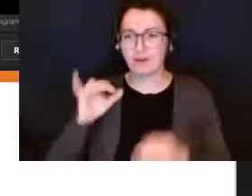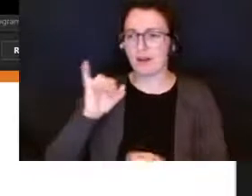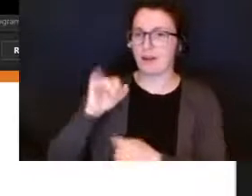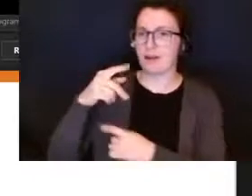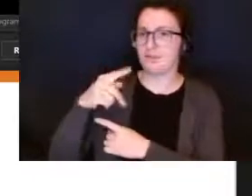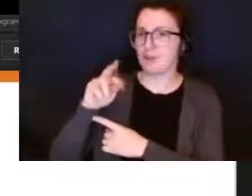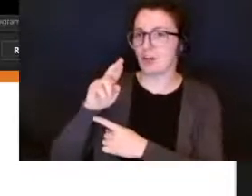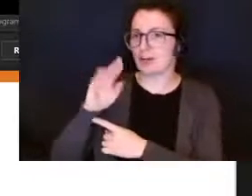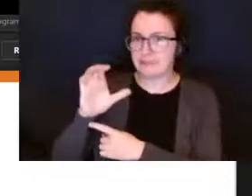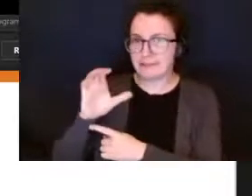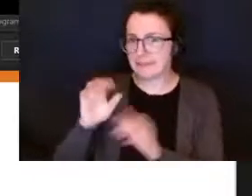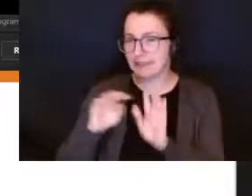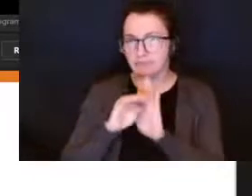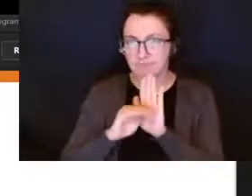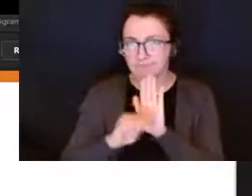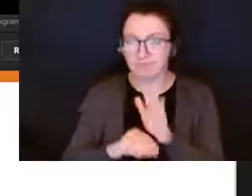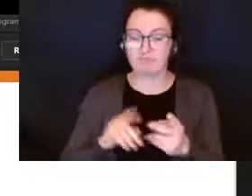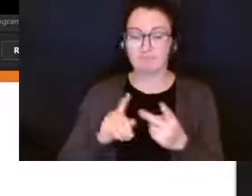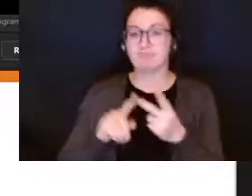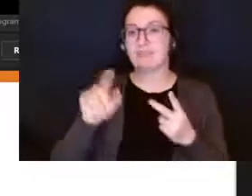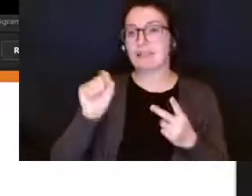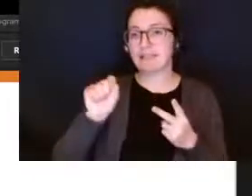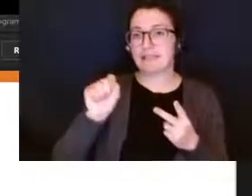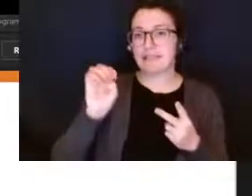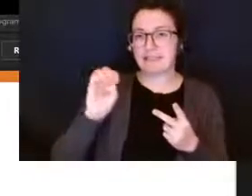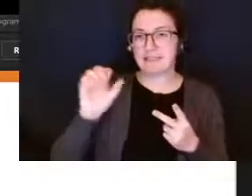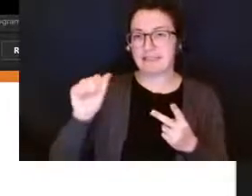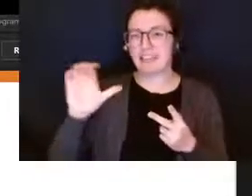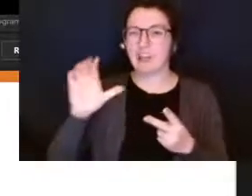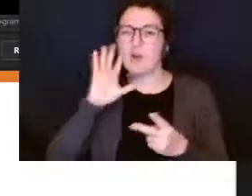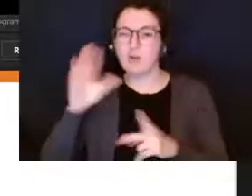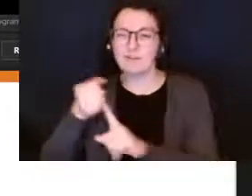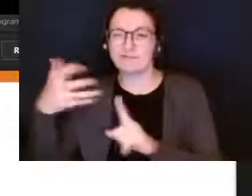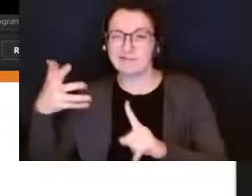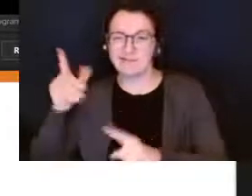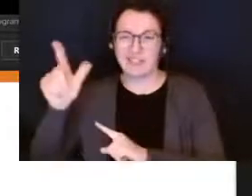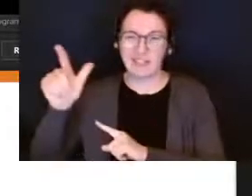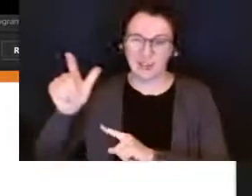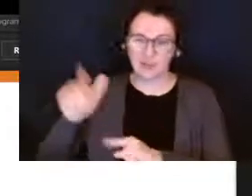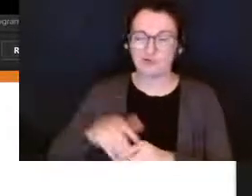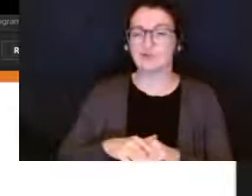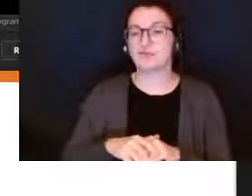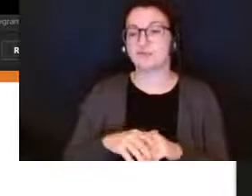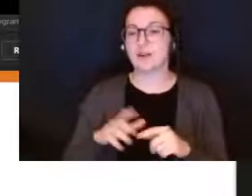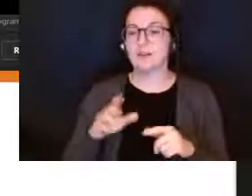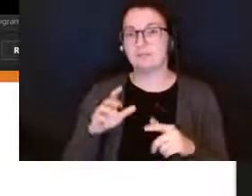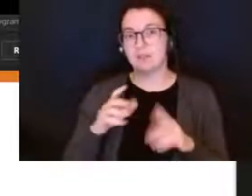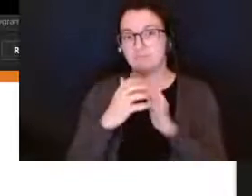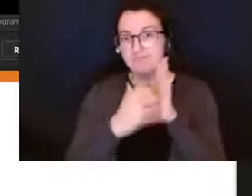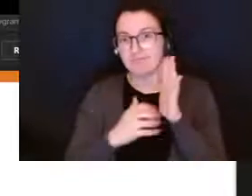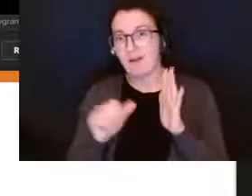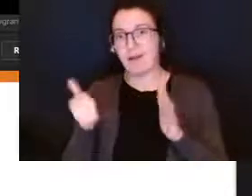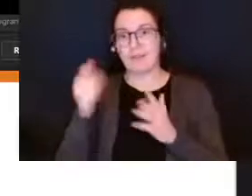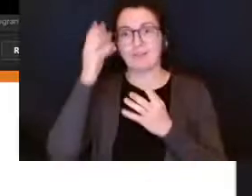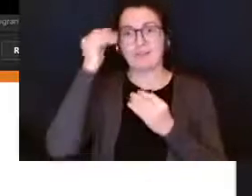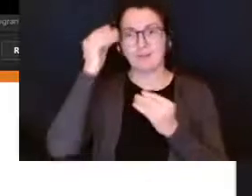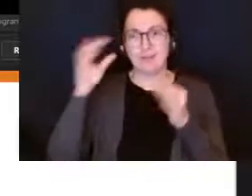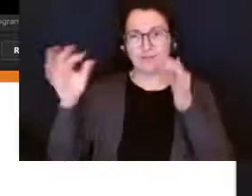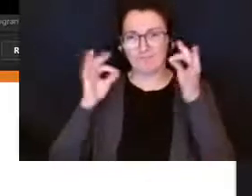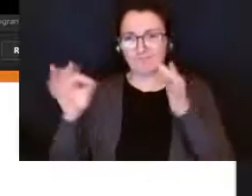seaac which you'll hear a little bit more about later on this evening and other information to help you navigate special education in our board